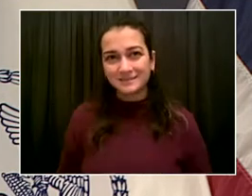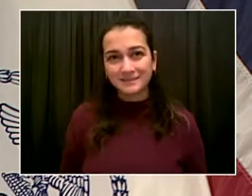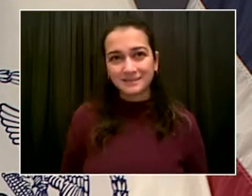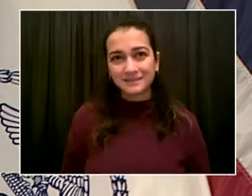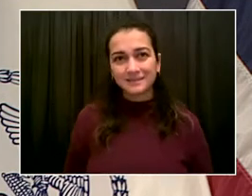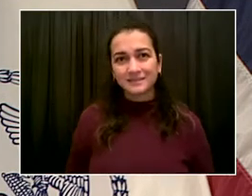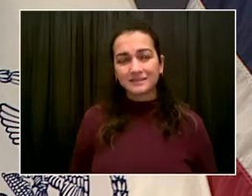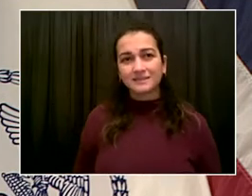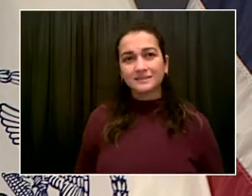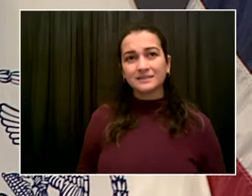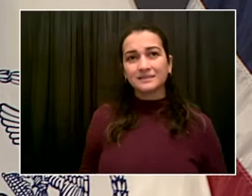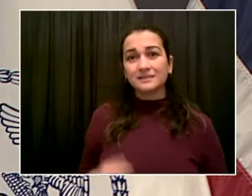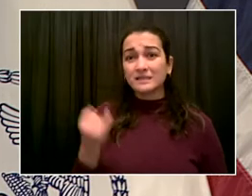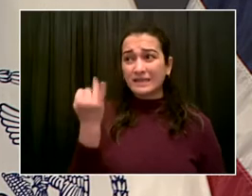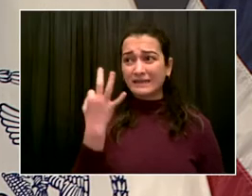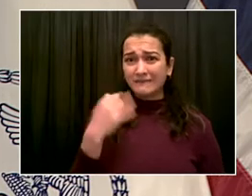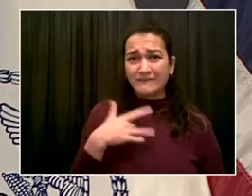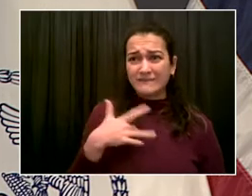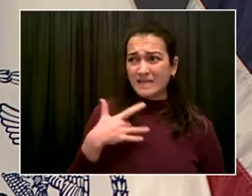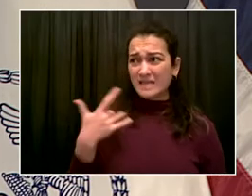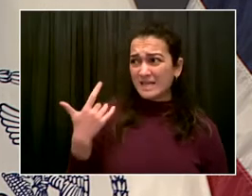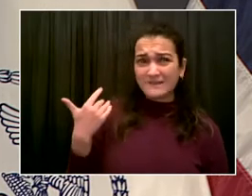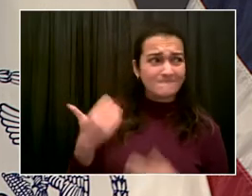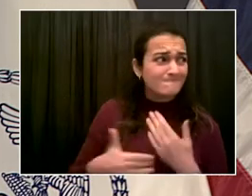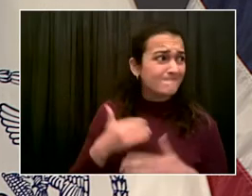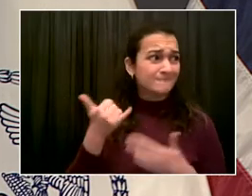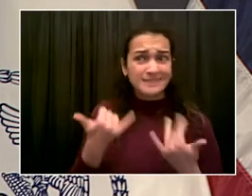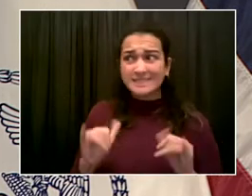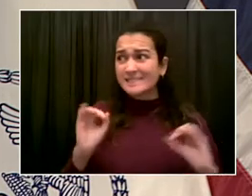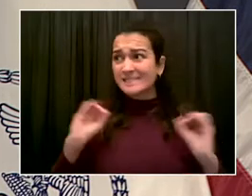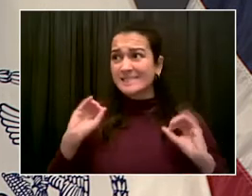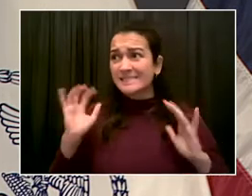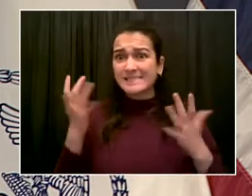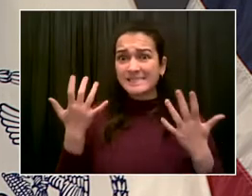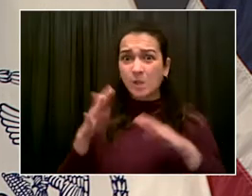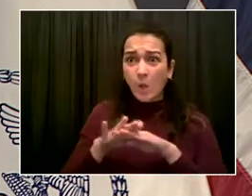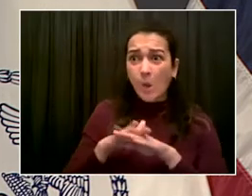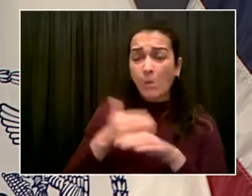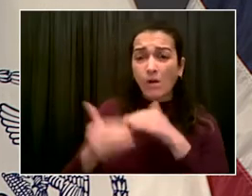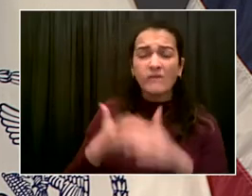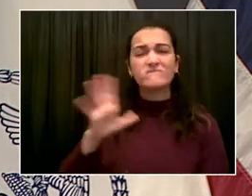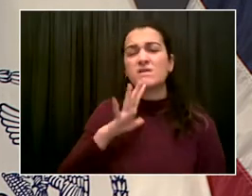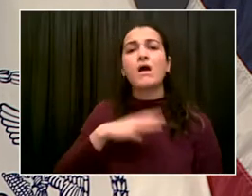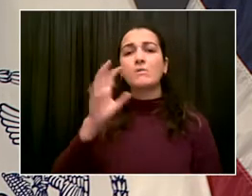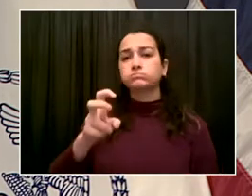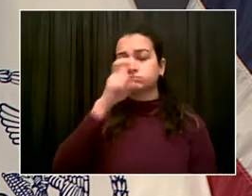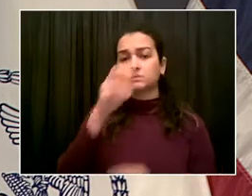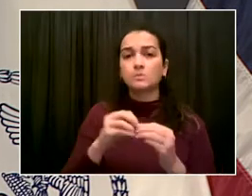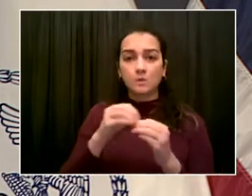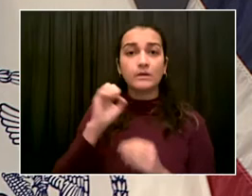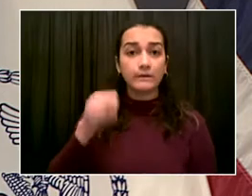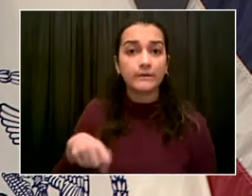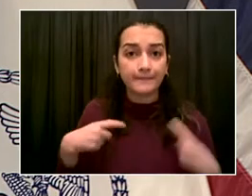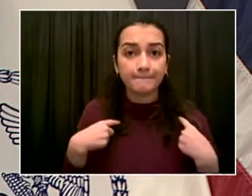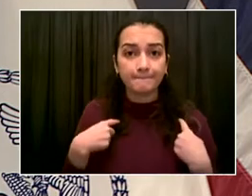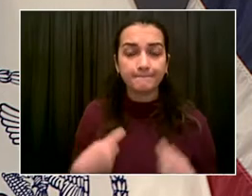climbed the ladder today with the childcare employee mandate for vaccination. And we're looking at other options as well.